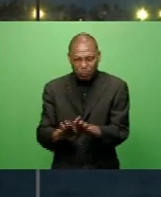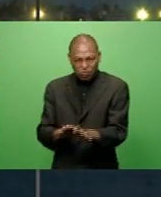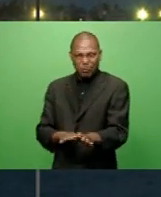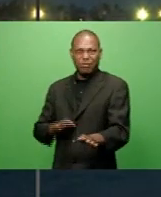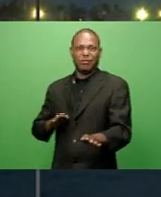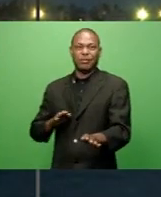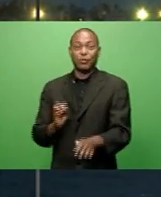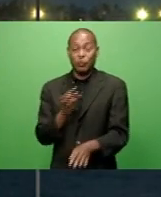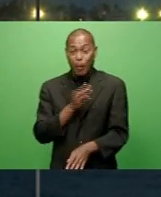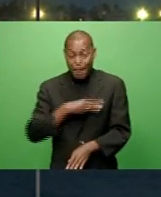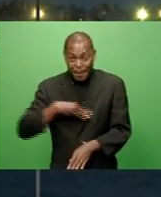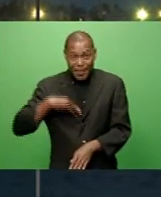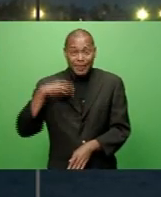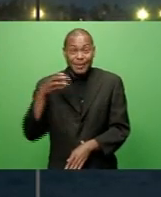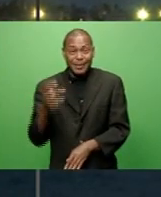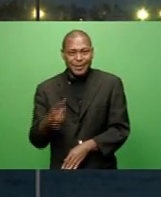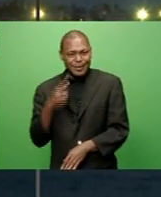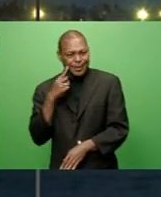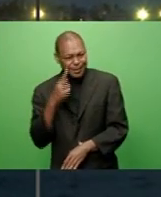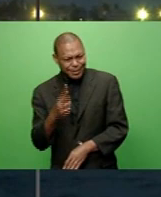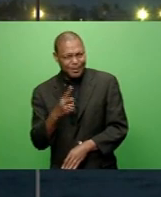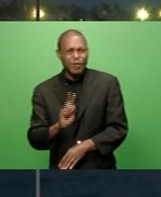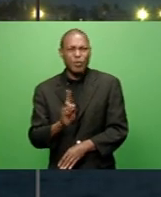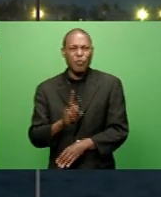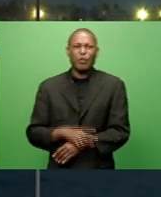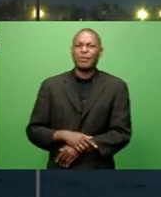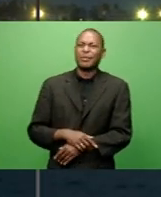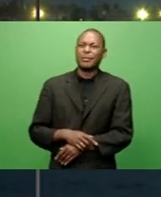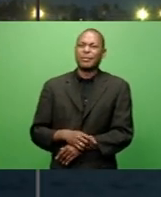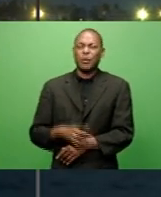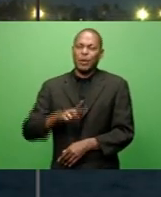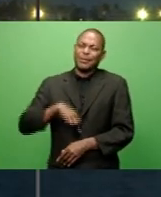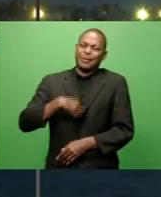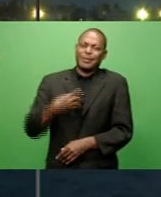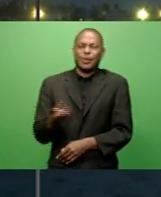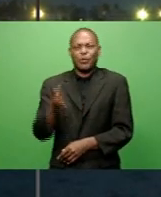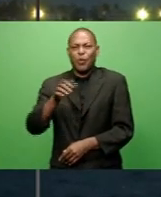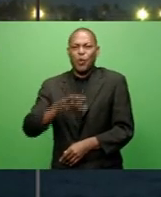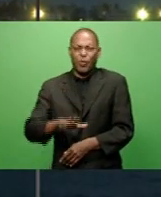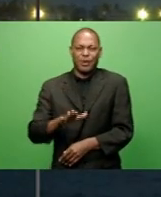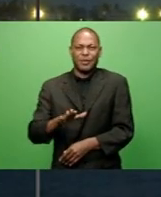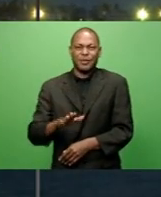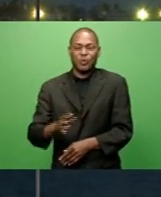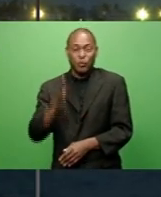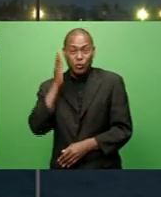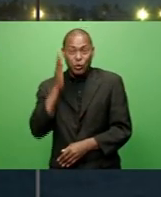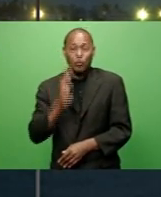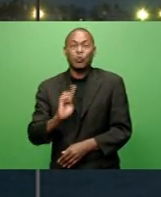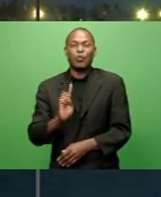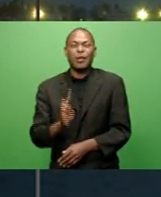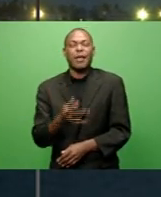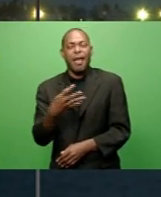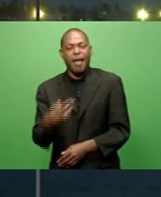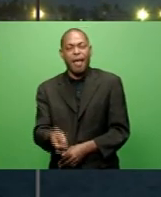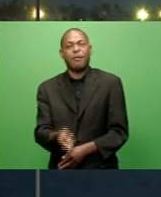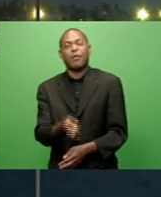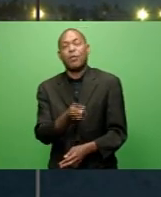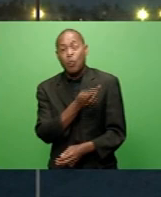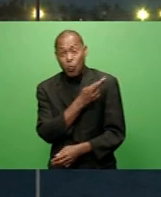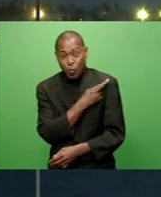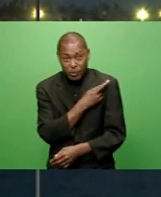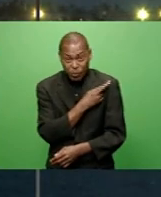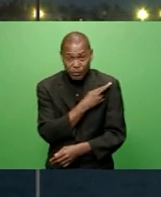Minister Rosie Akbar says an alert was sent to all schools yesterday urging heads of schools to exercise responsibility in dealing with such